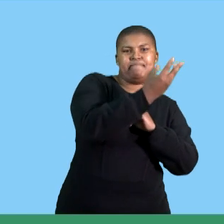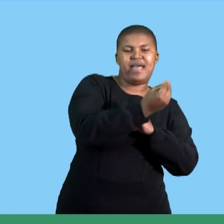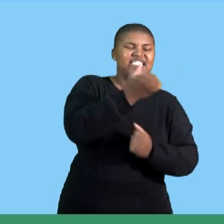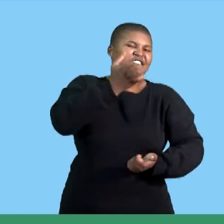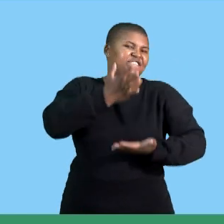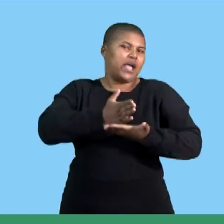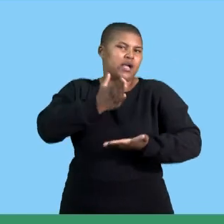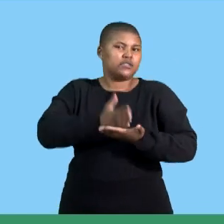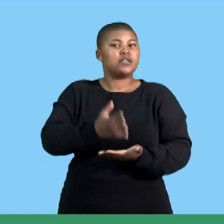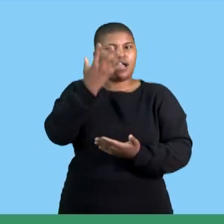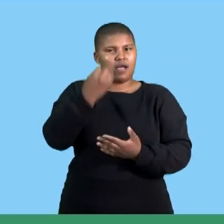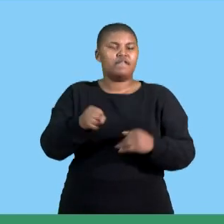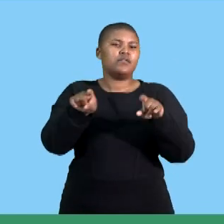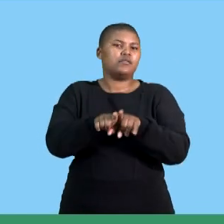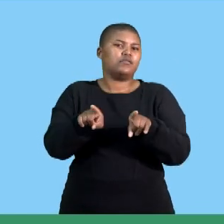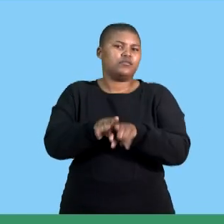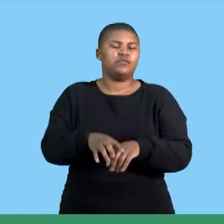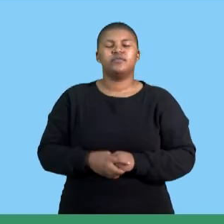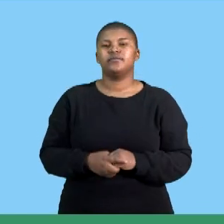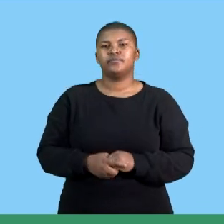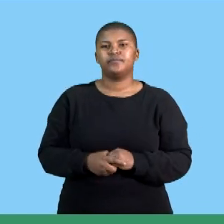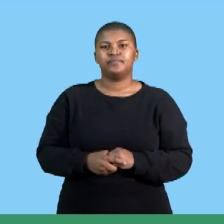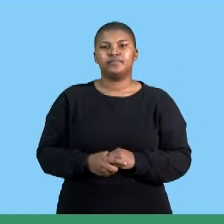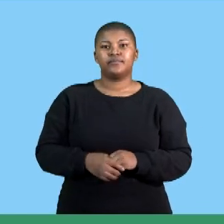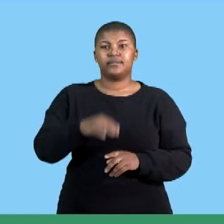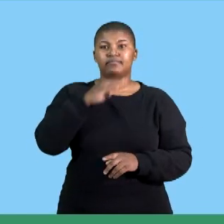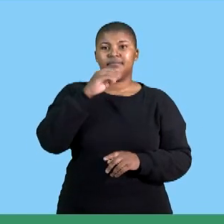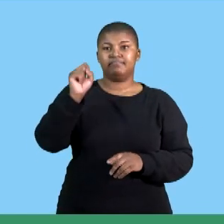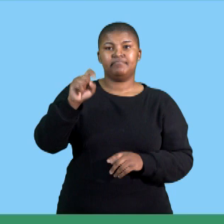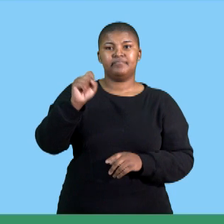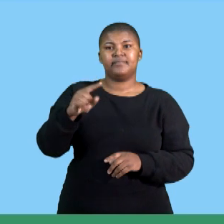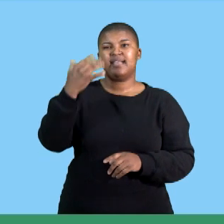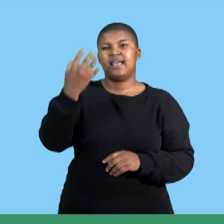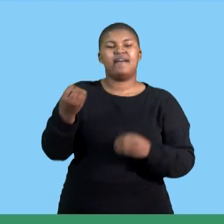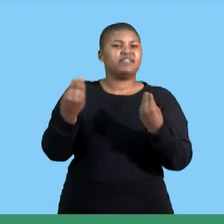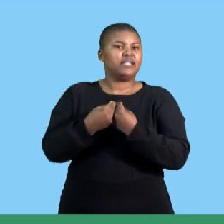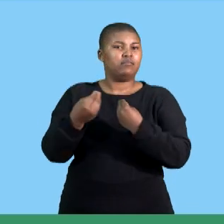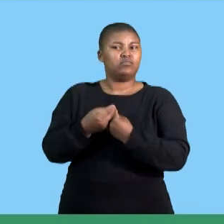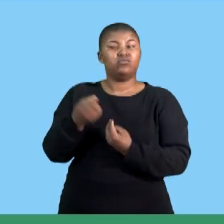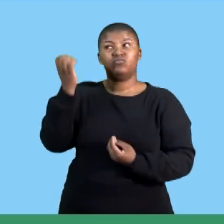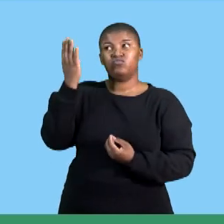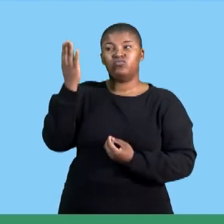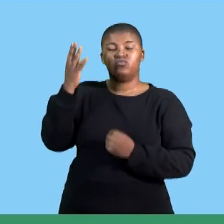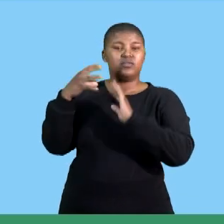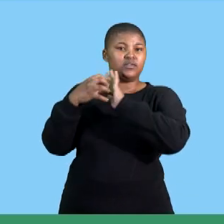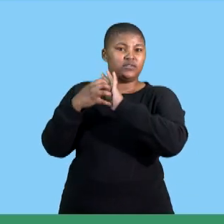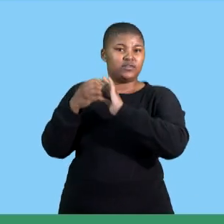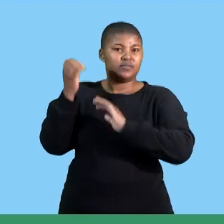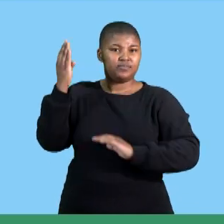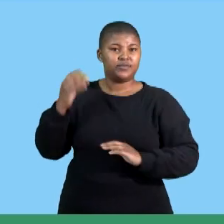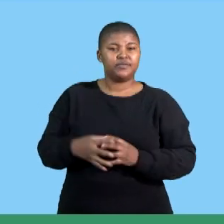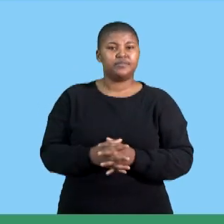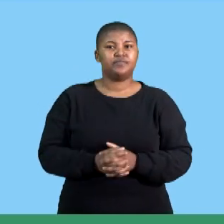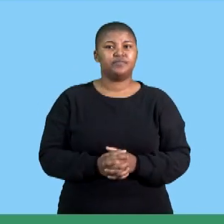and in rows so when we talk of a table we are talking of something similar to this one this is